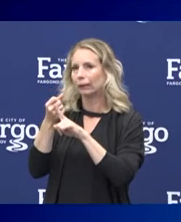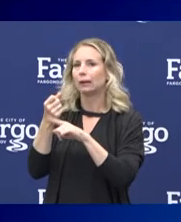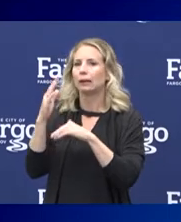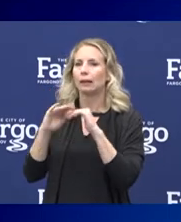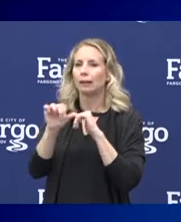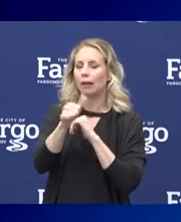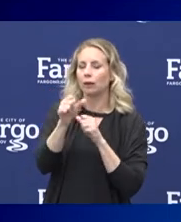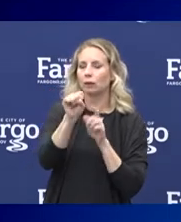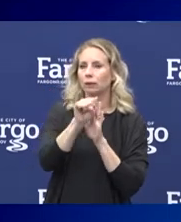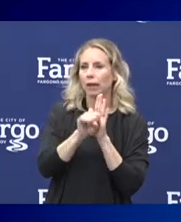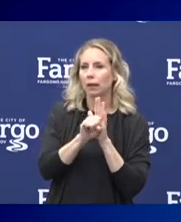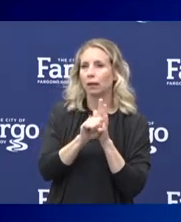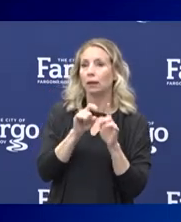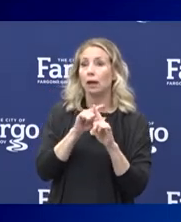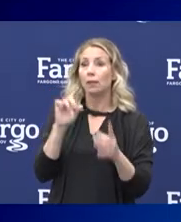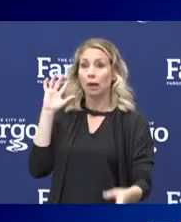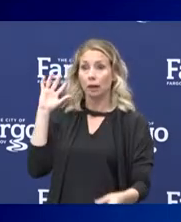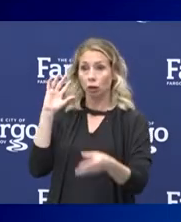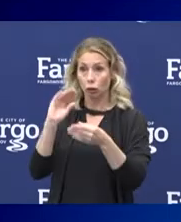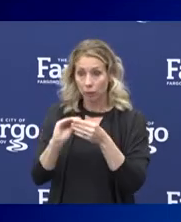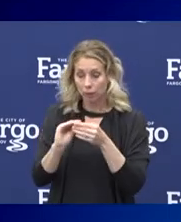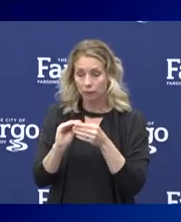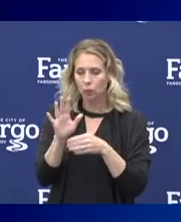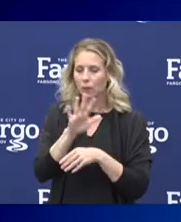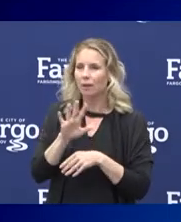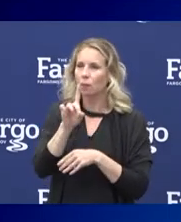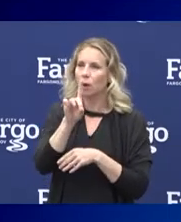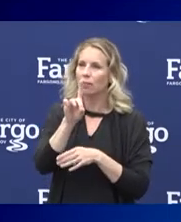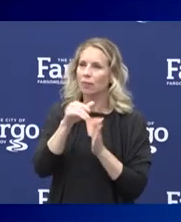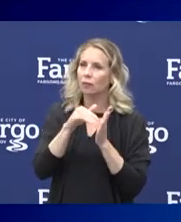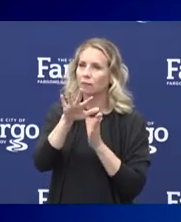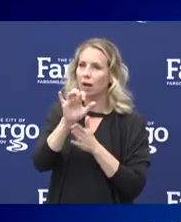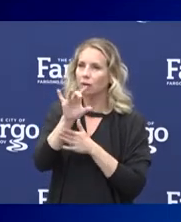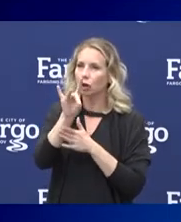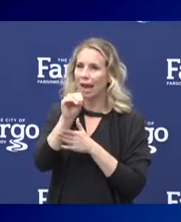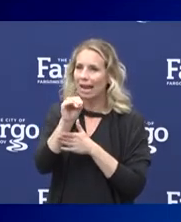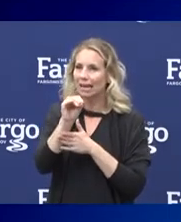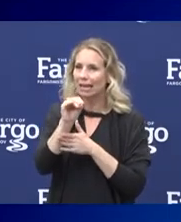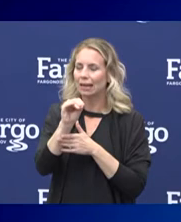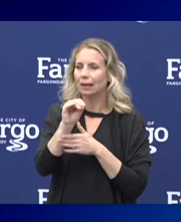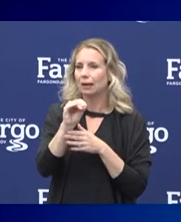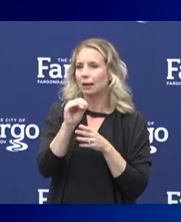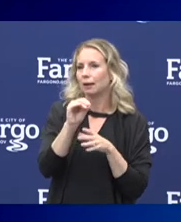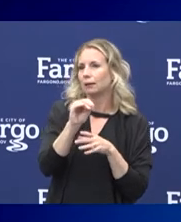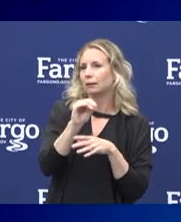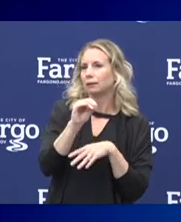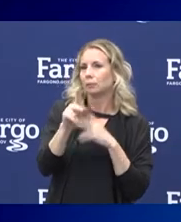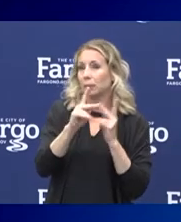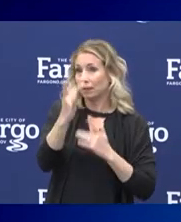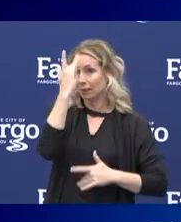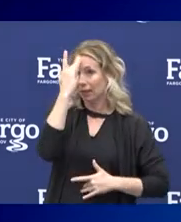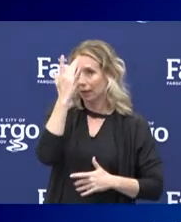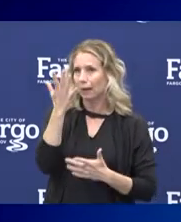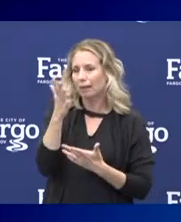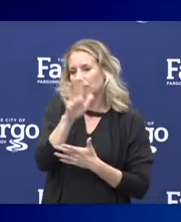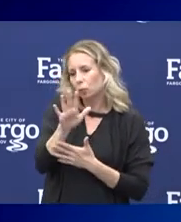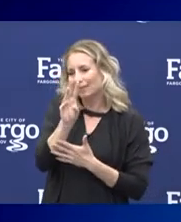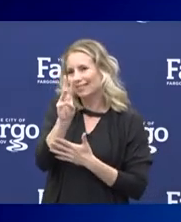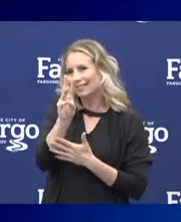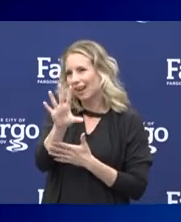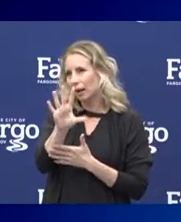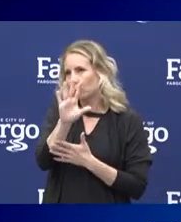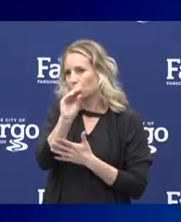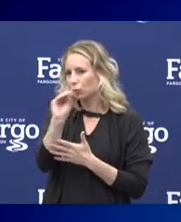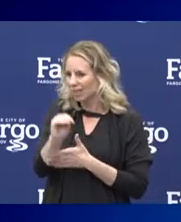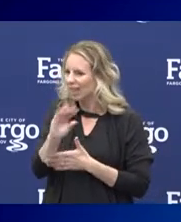cumulative, as of yesterday, about 1,580 cases, which makes up about 65% of all of North Dakota's cases. So we do